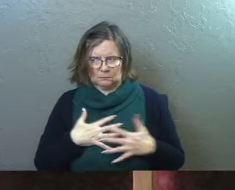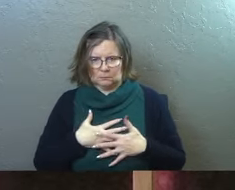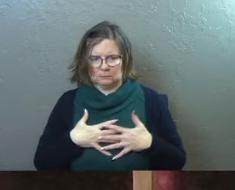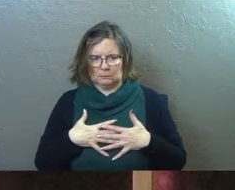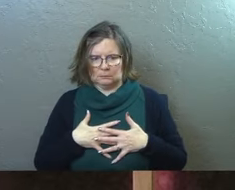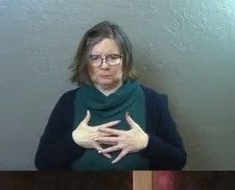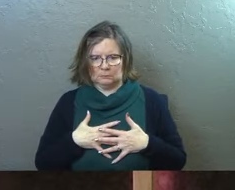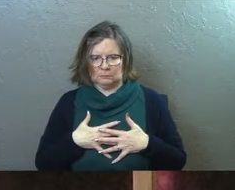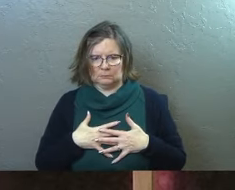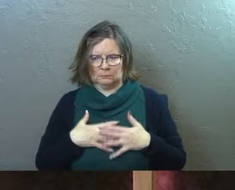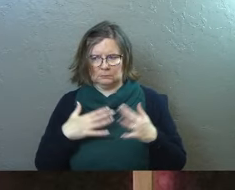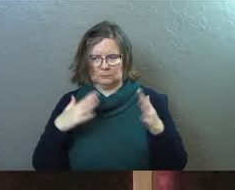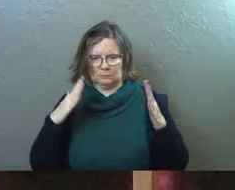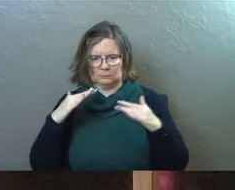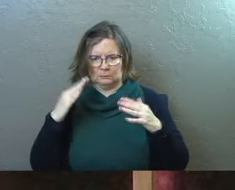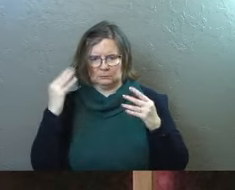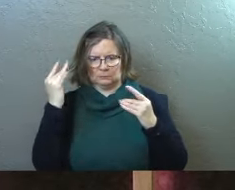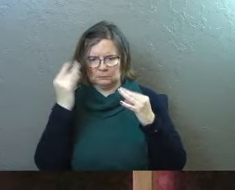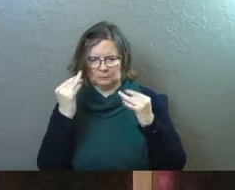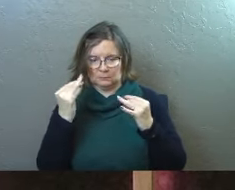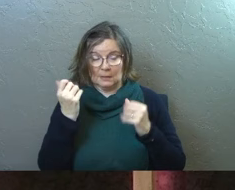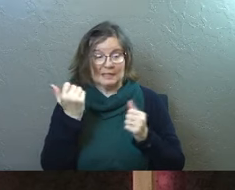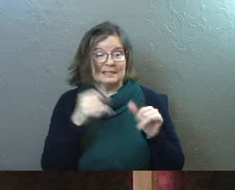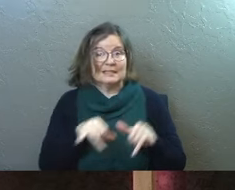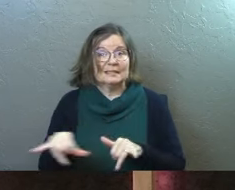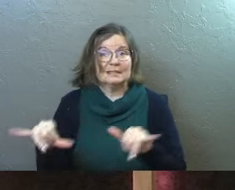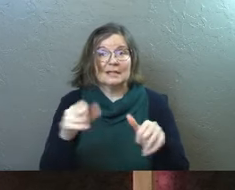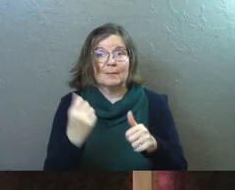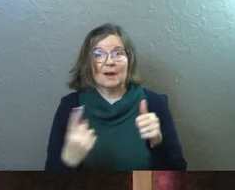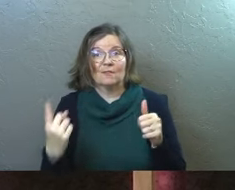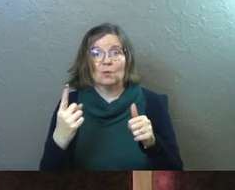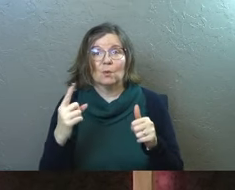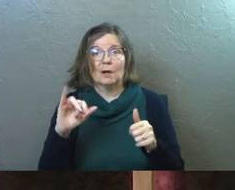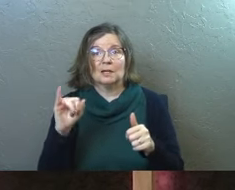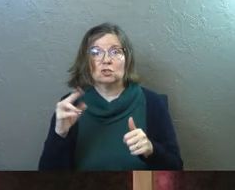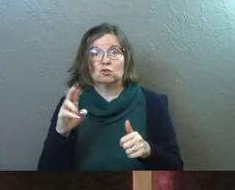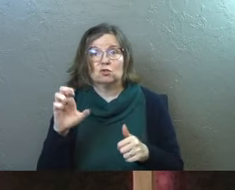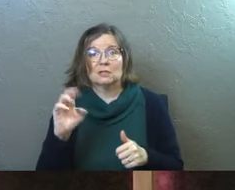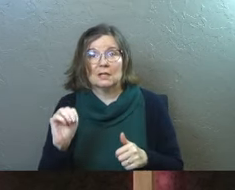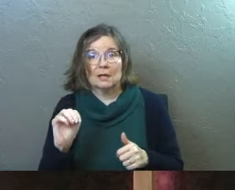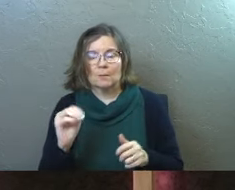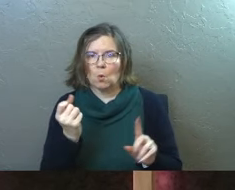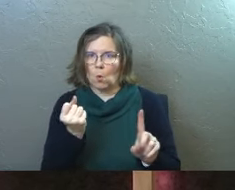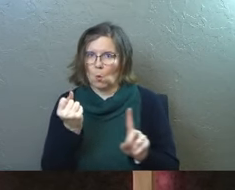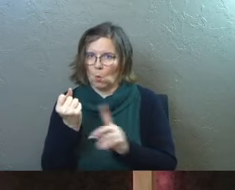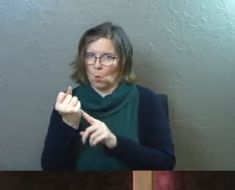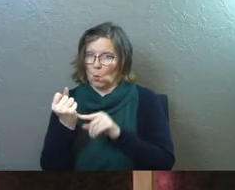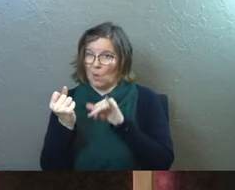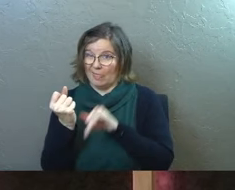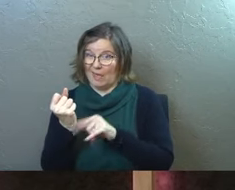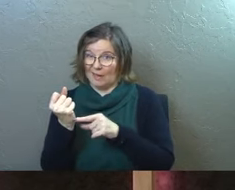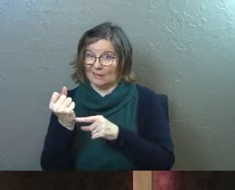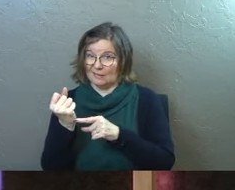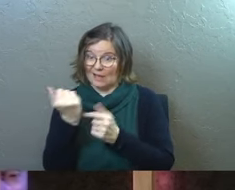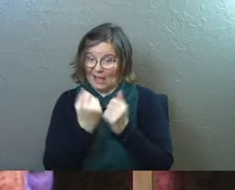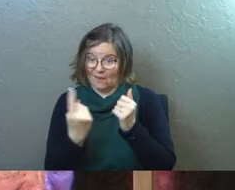heard this, as was everyone in Jerusalem, as was everyone in Jerusalem. Hold on to that. He called the meeting